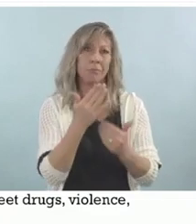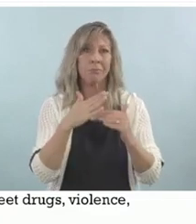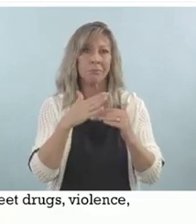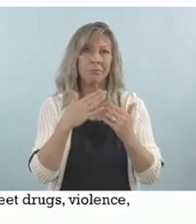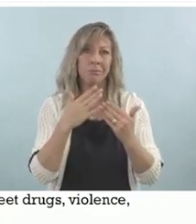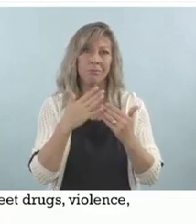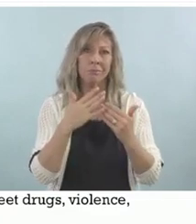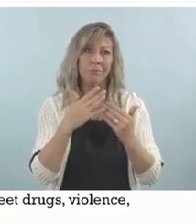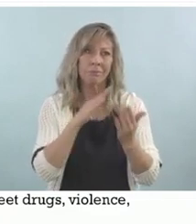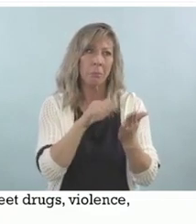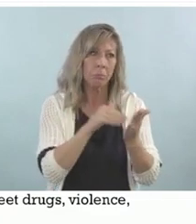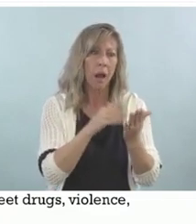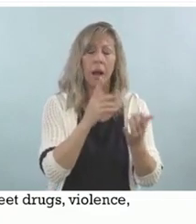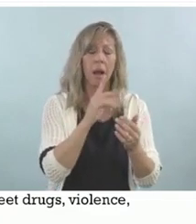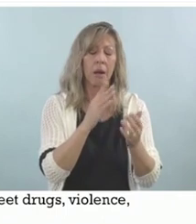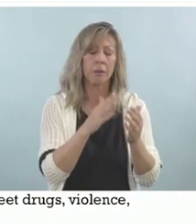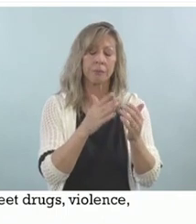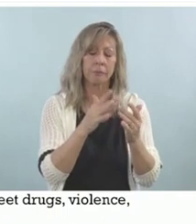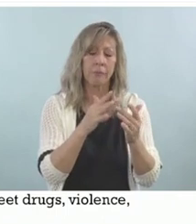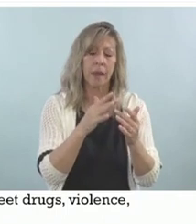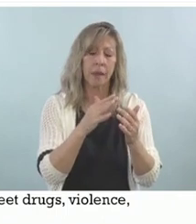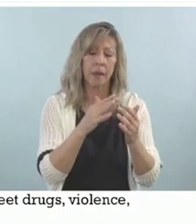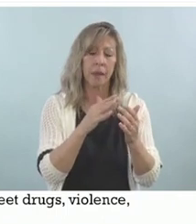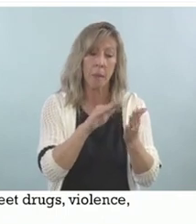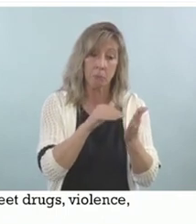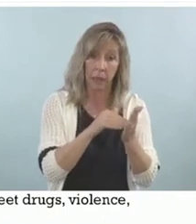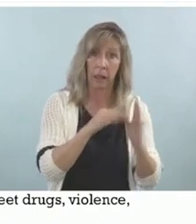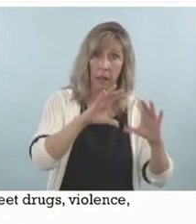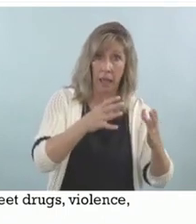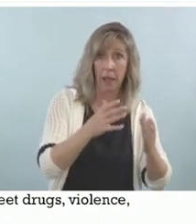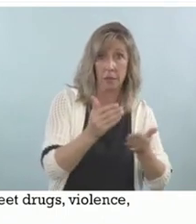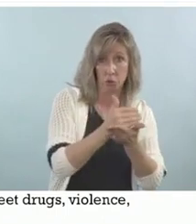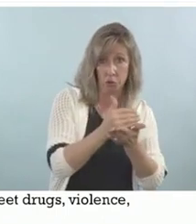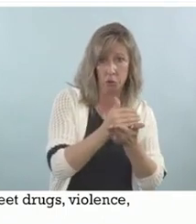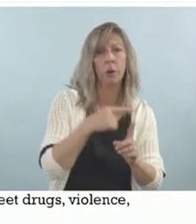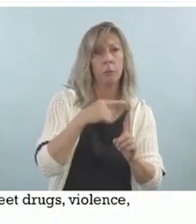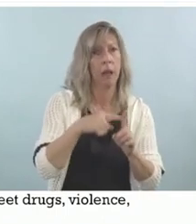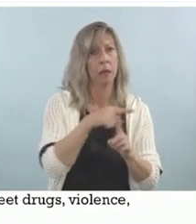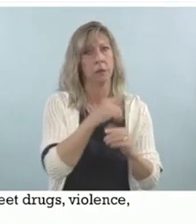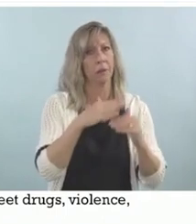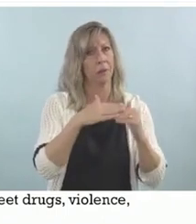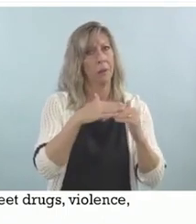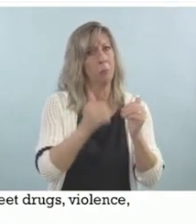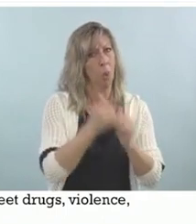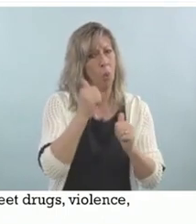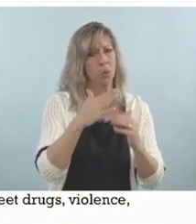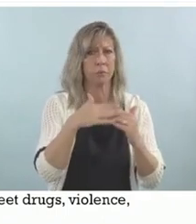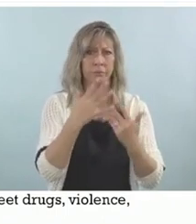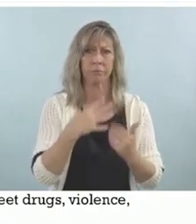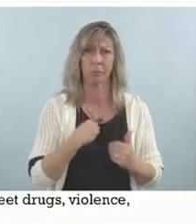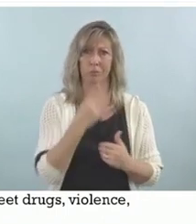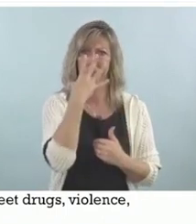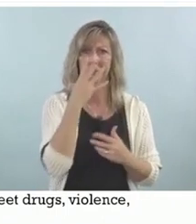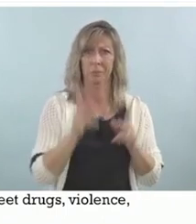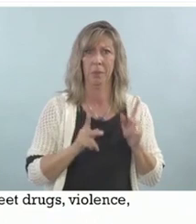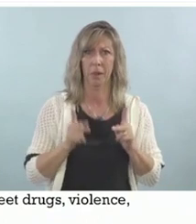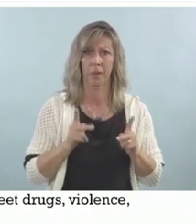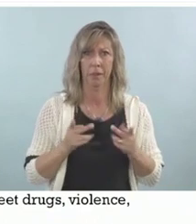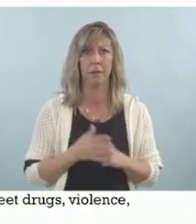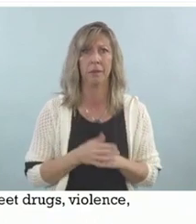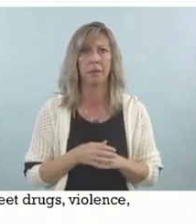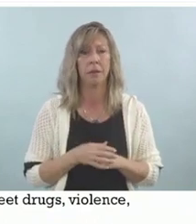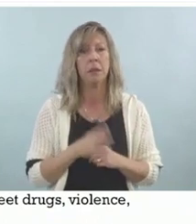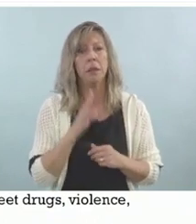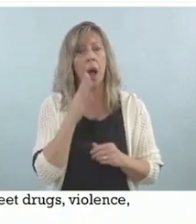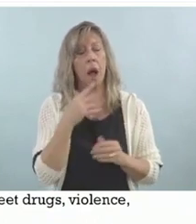class. So some of the evidence that you're going to see in the next couple of slides as I give you the example, you might